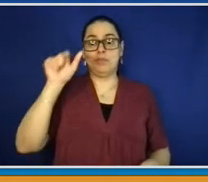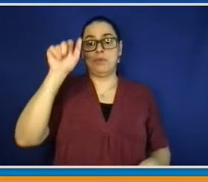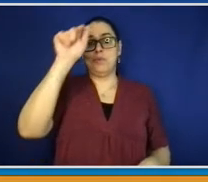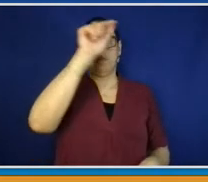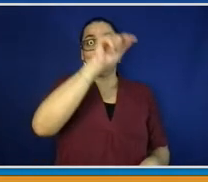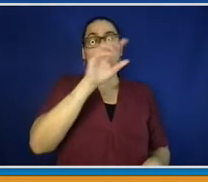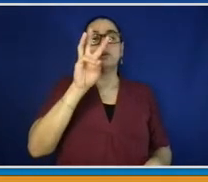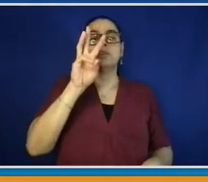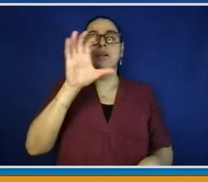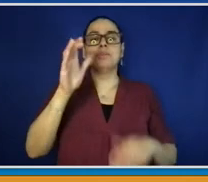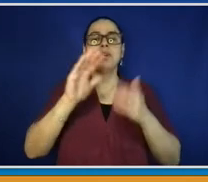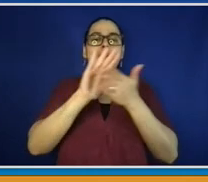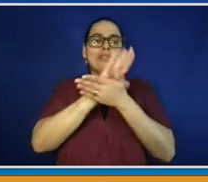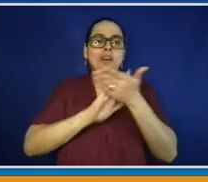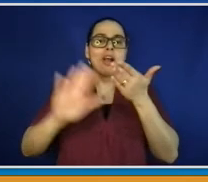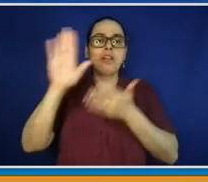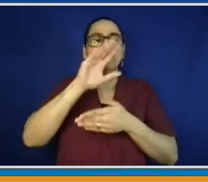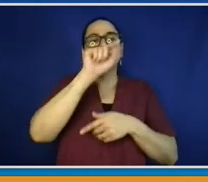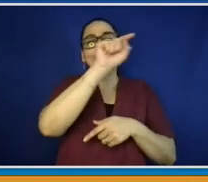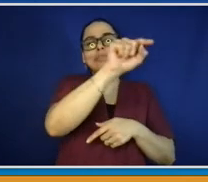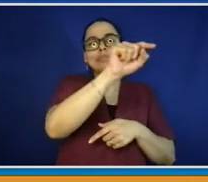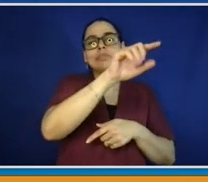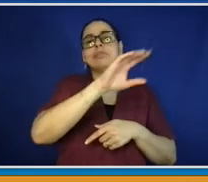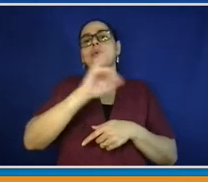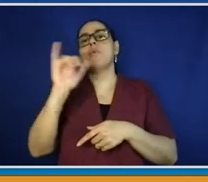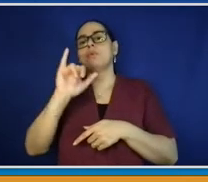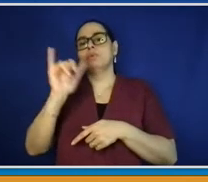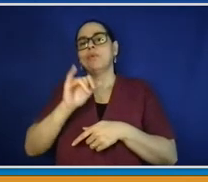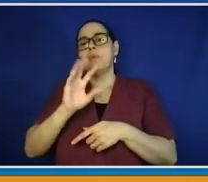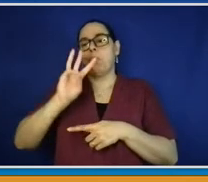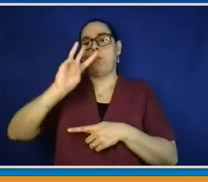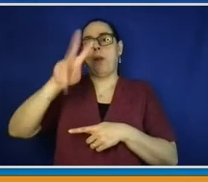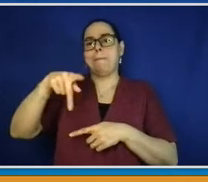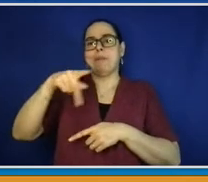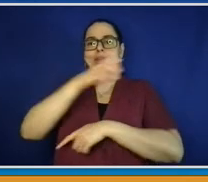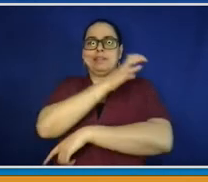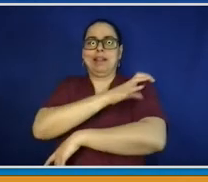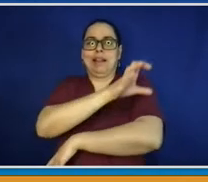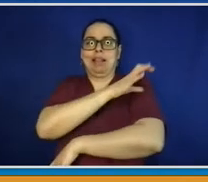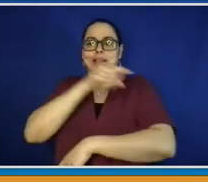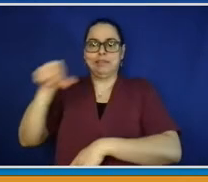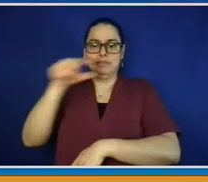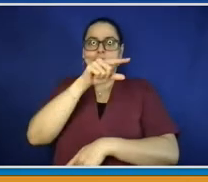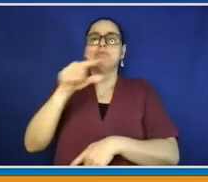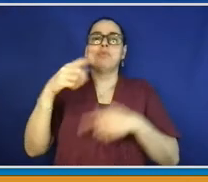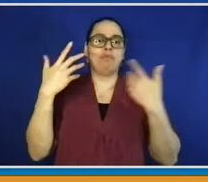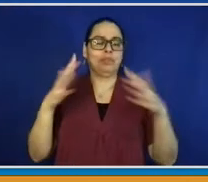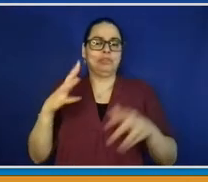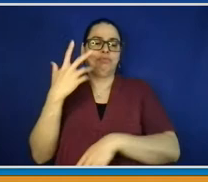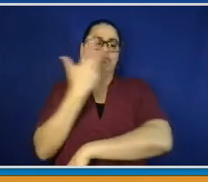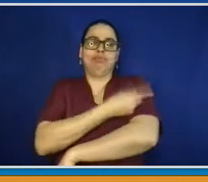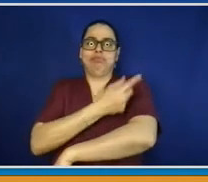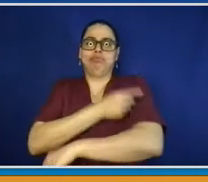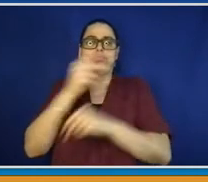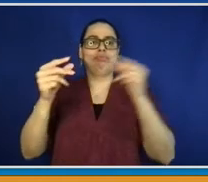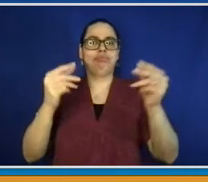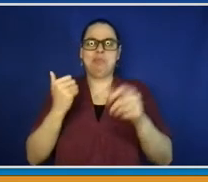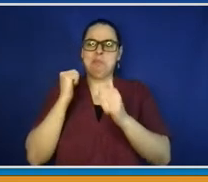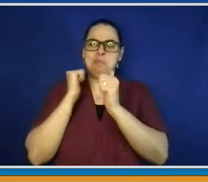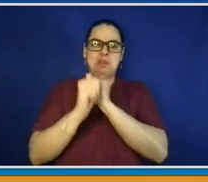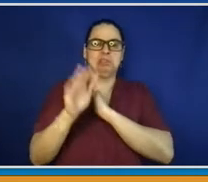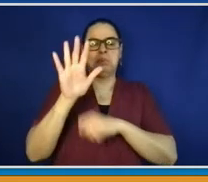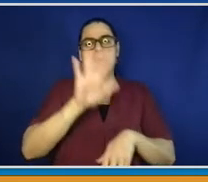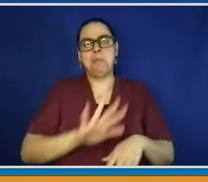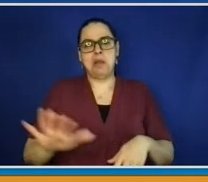a tremendous job in those set locations. And then we have had an innumerable number of satellite or pop-up